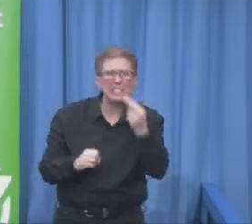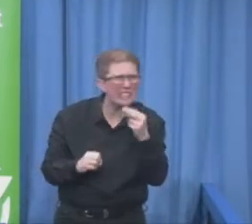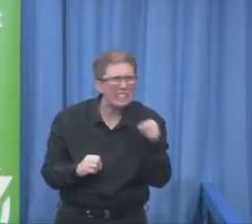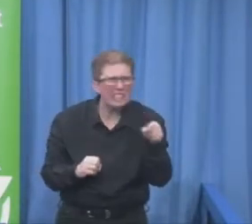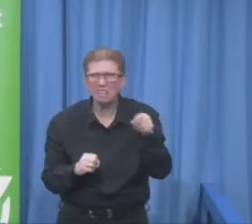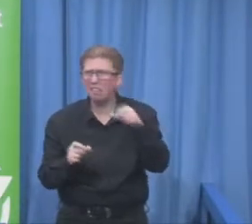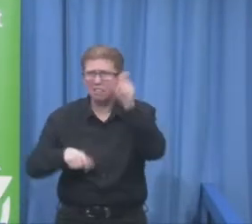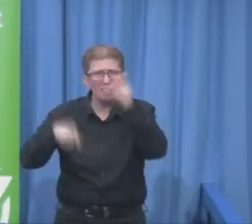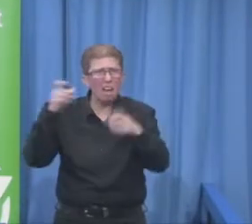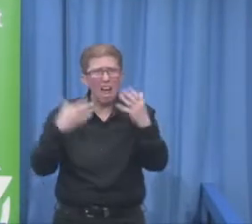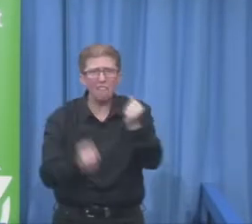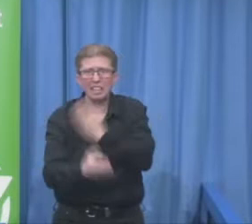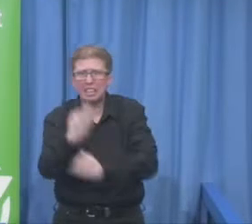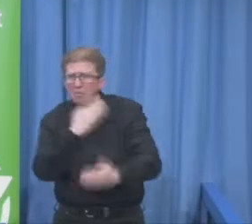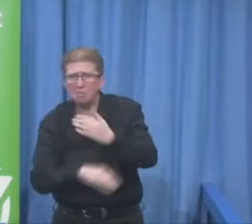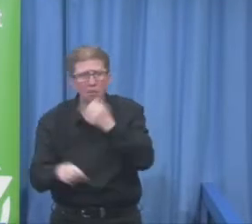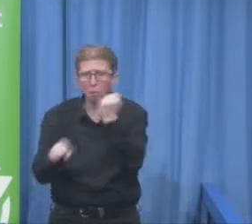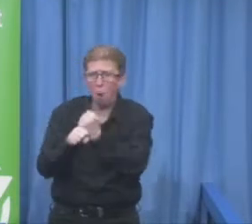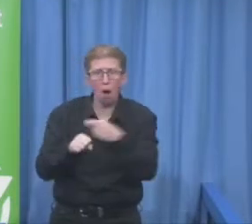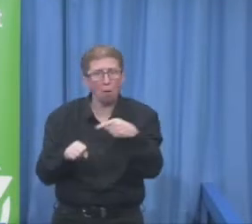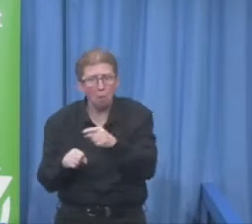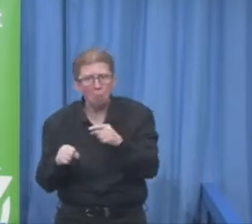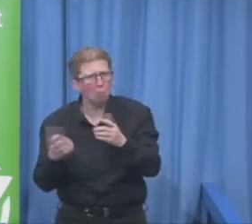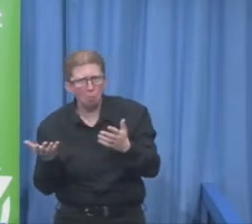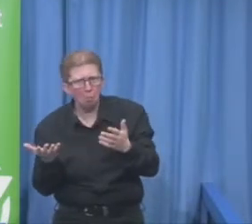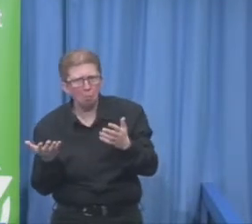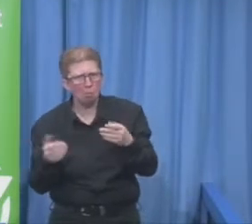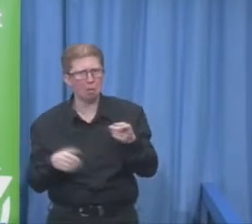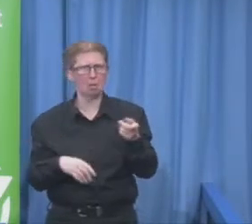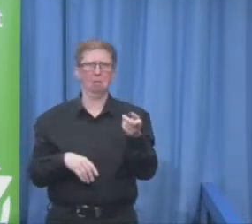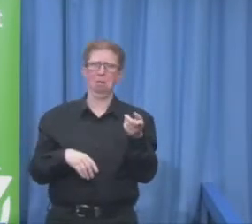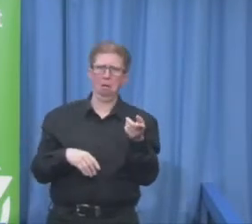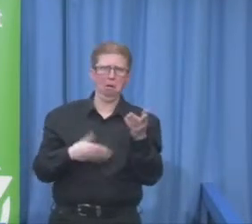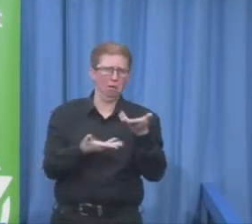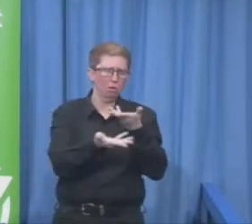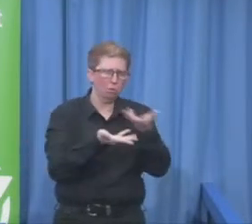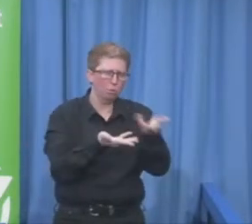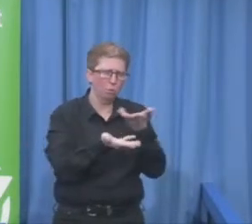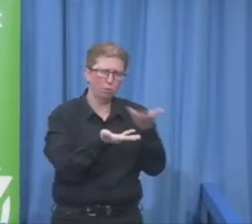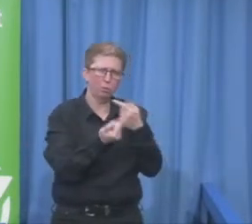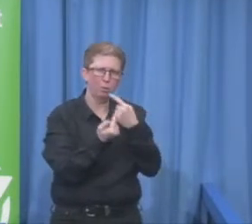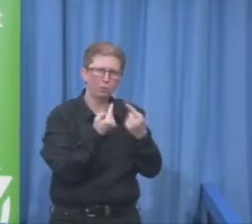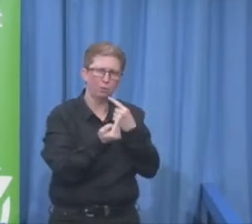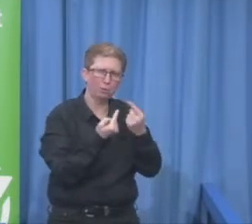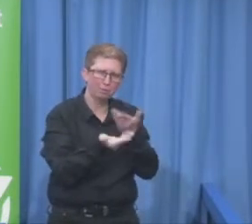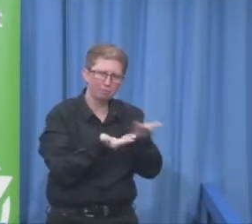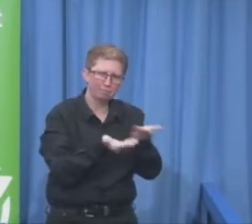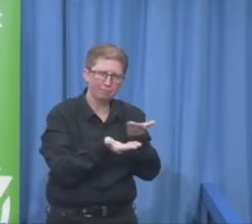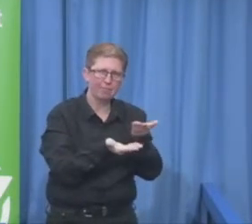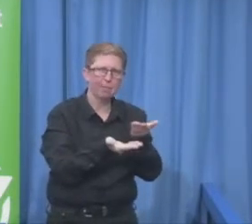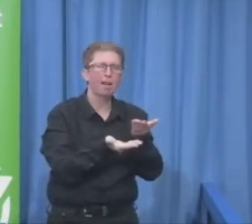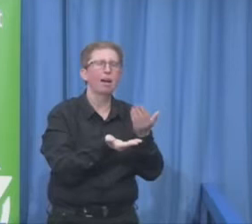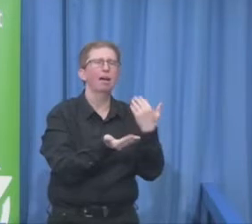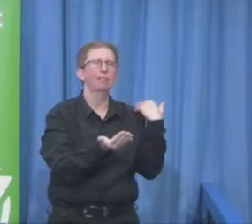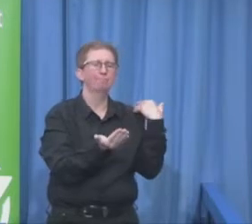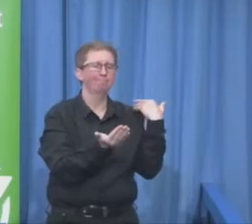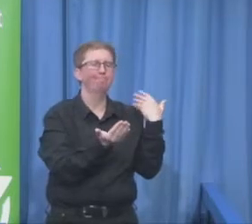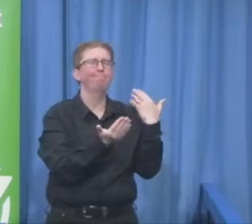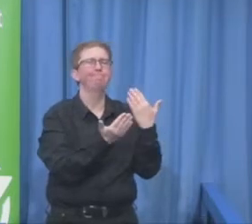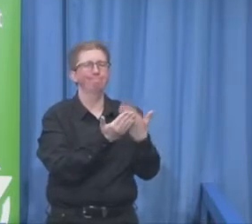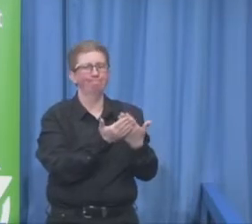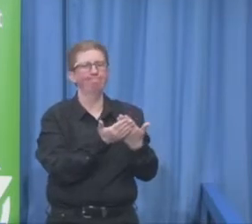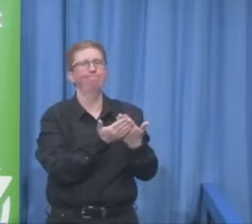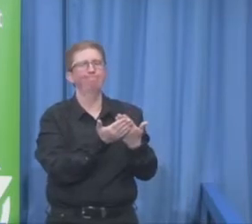idea and over the last couple of years has been kicking it around with her colleague, Francesca Sears, in London.